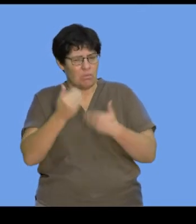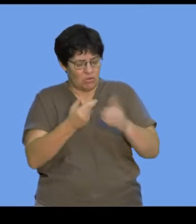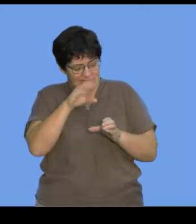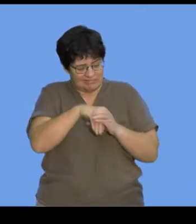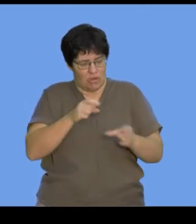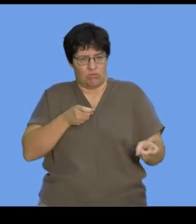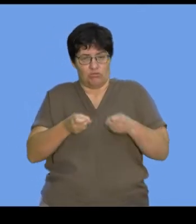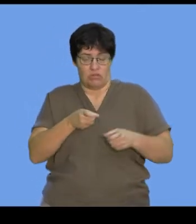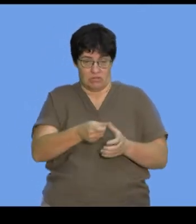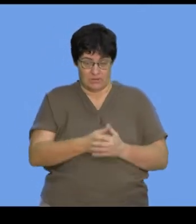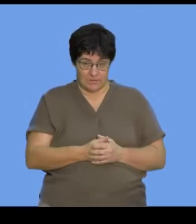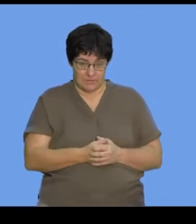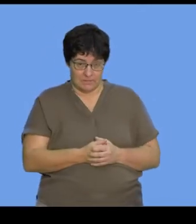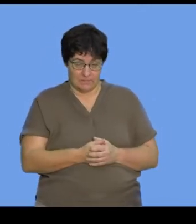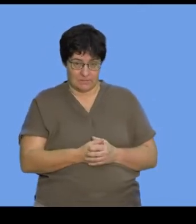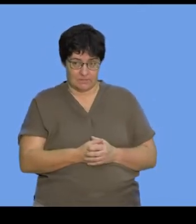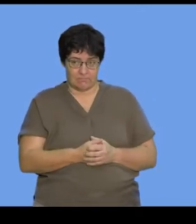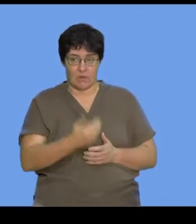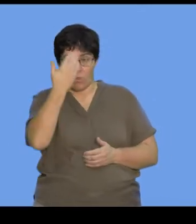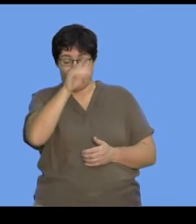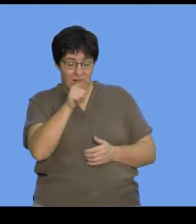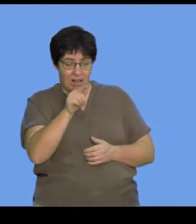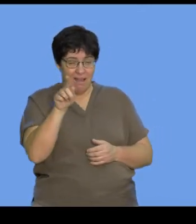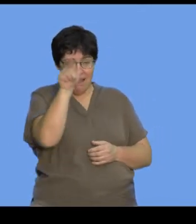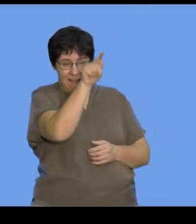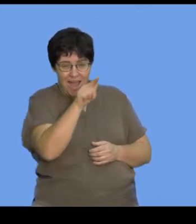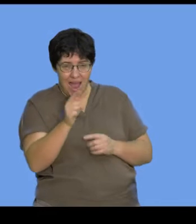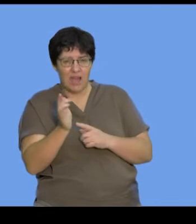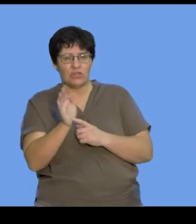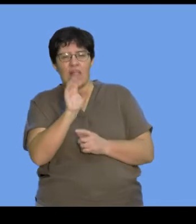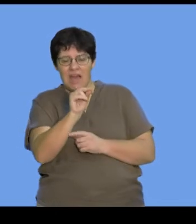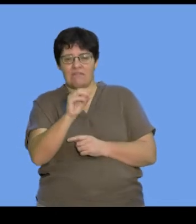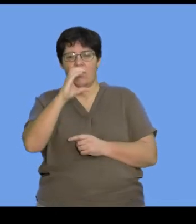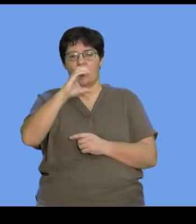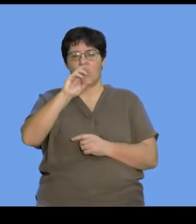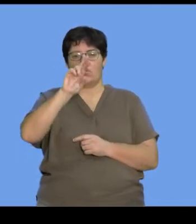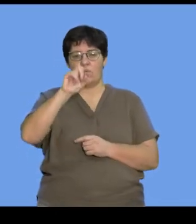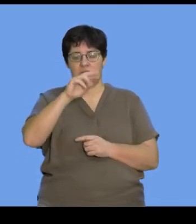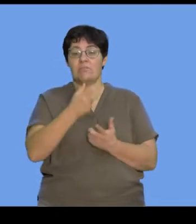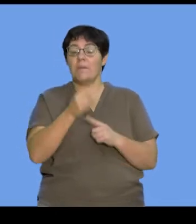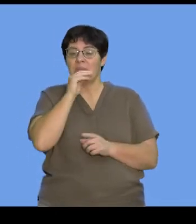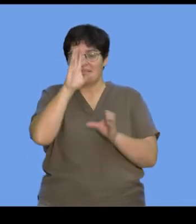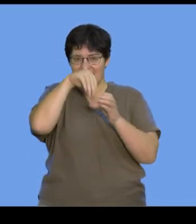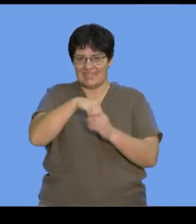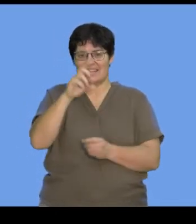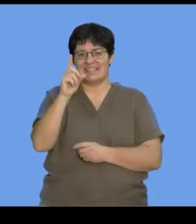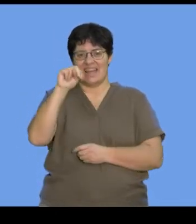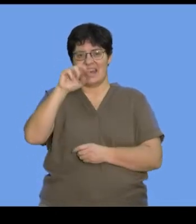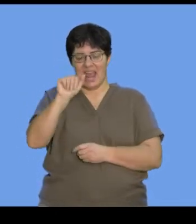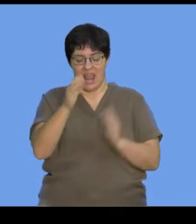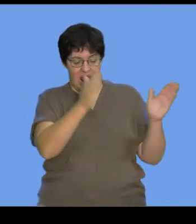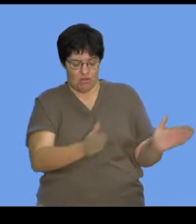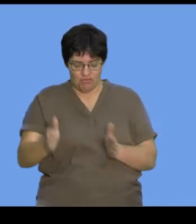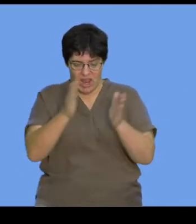inside the nucleus. We know that in this diagram you can see a shadow of a chromosome, which is the DNA that is arranged in a